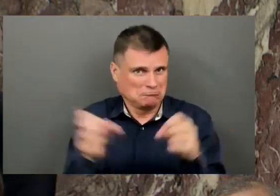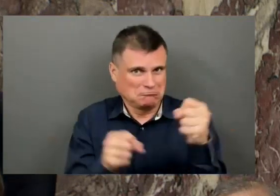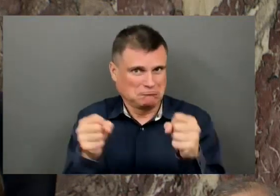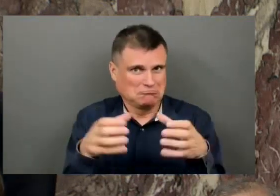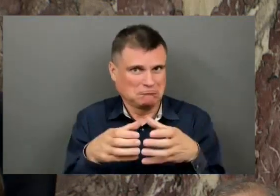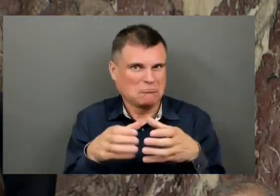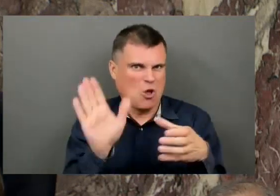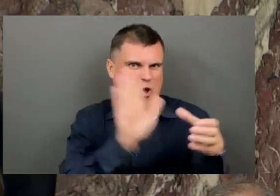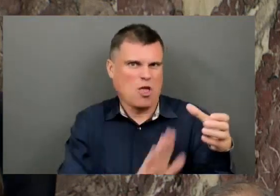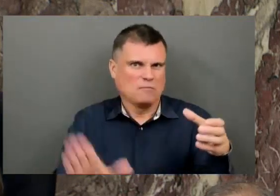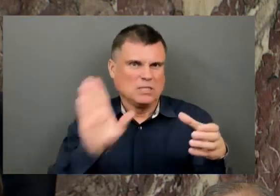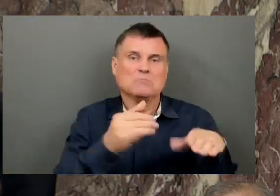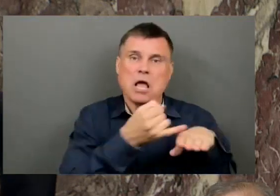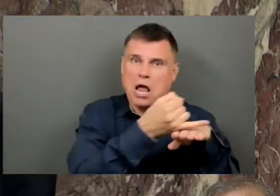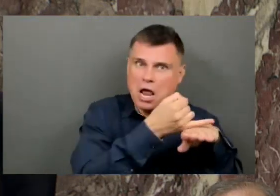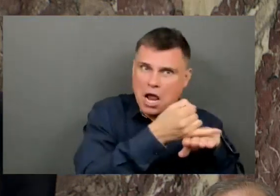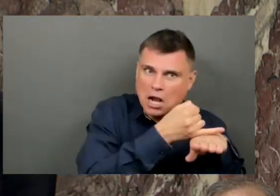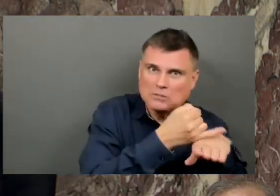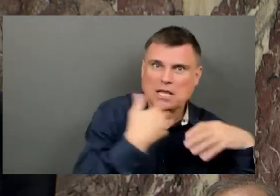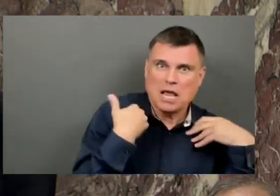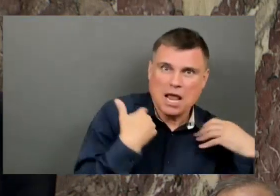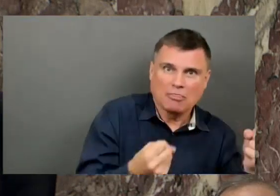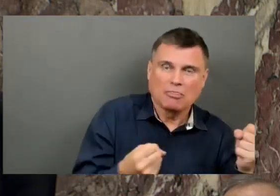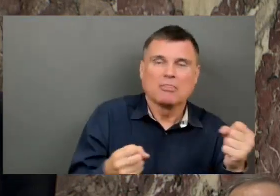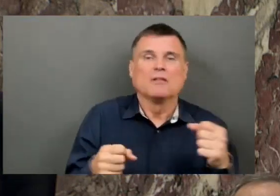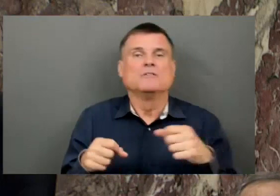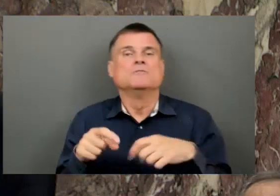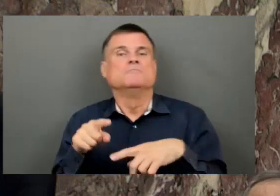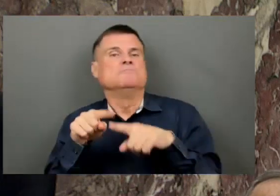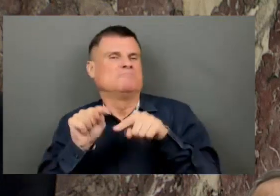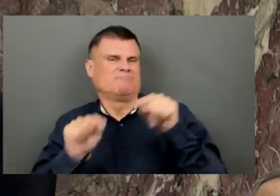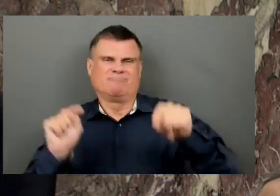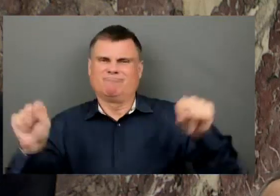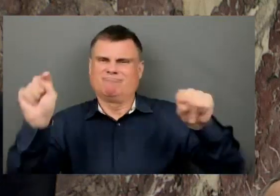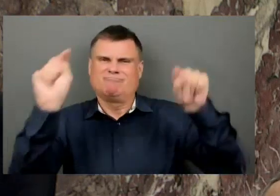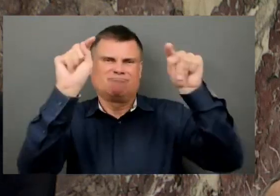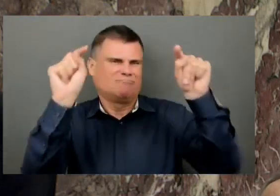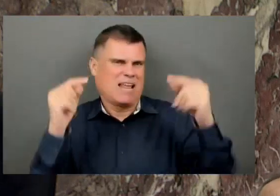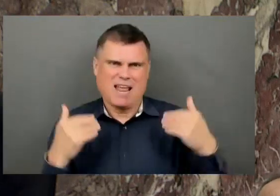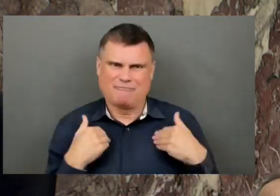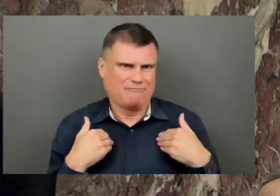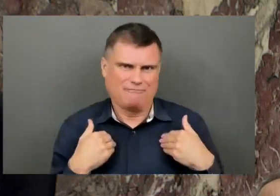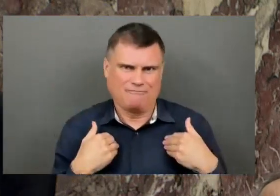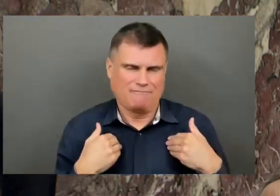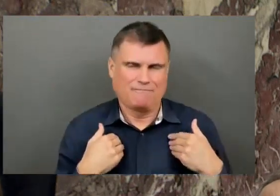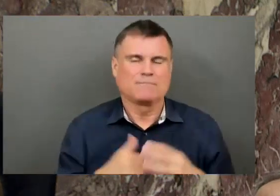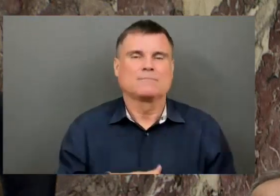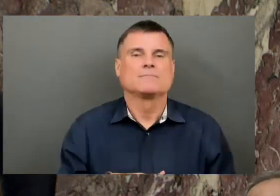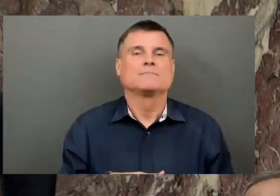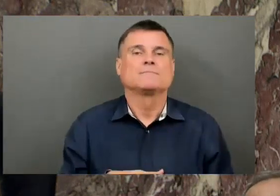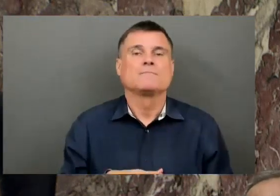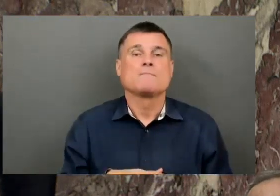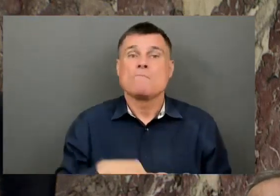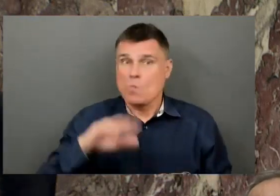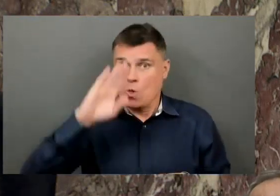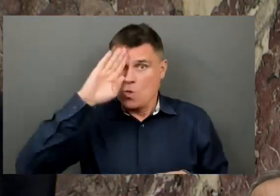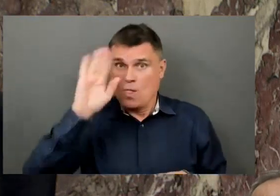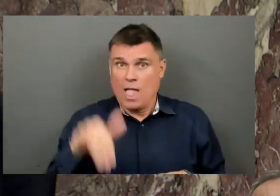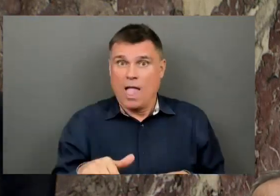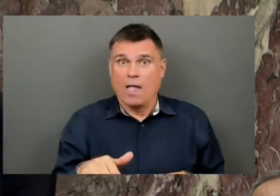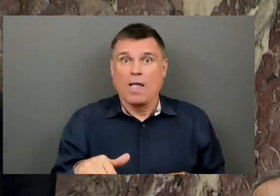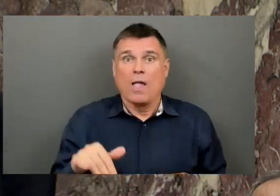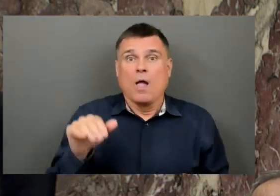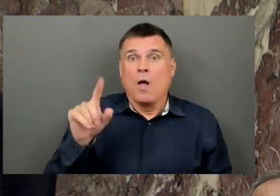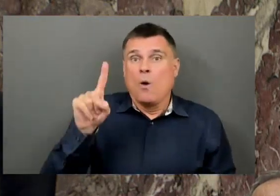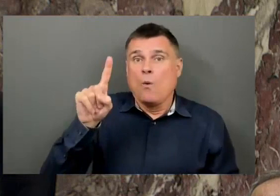will know that we saw an increase of 179 doctors on Vancouver Island